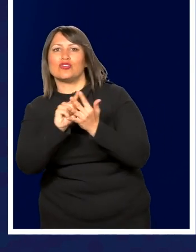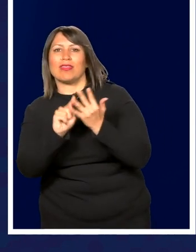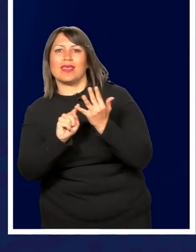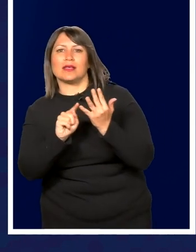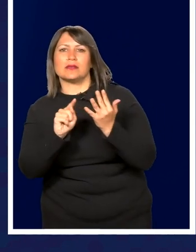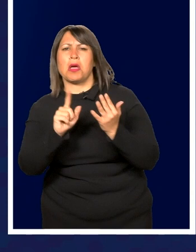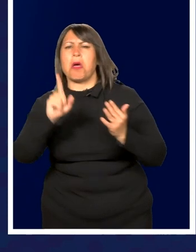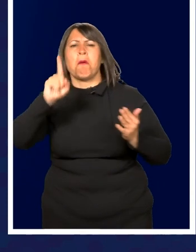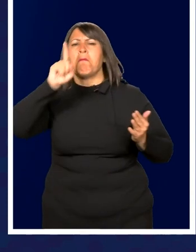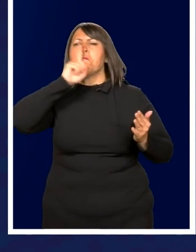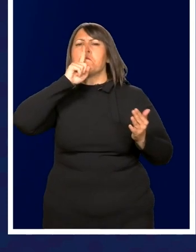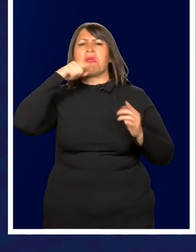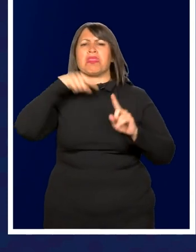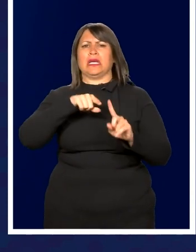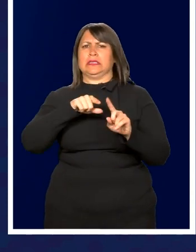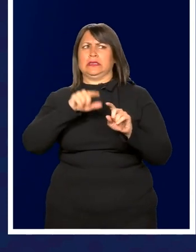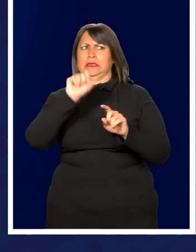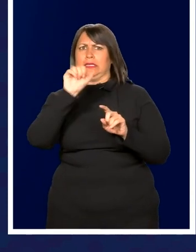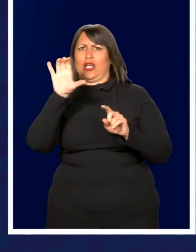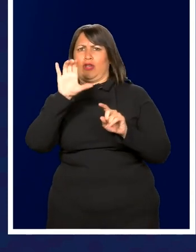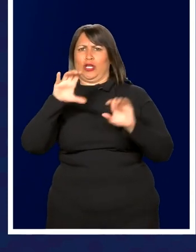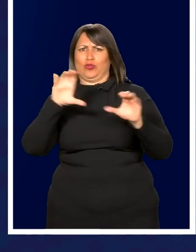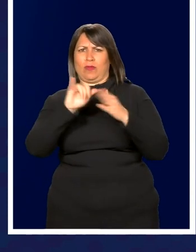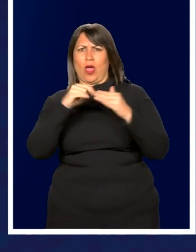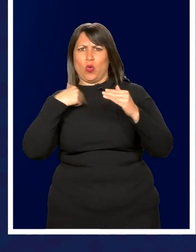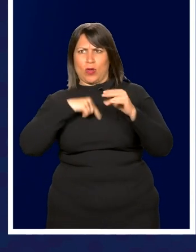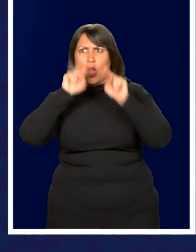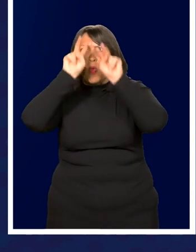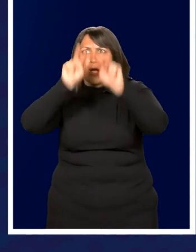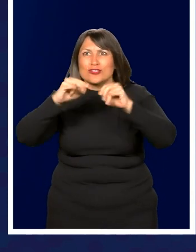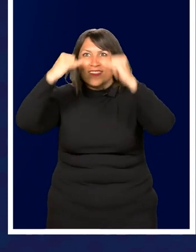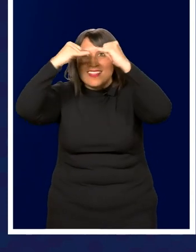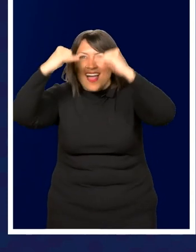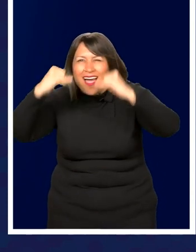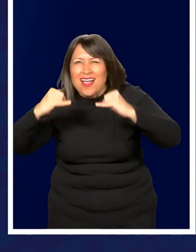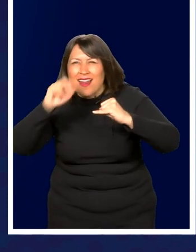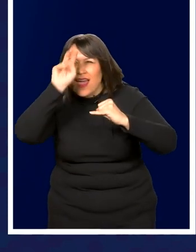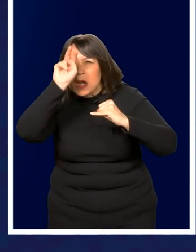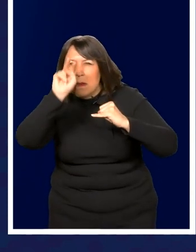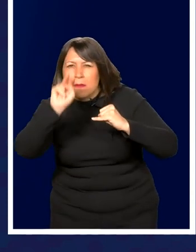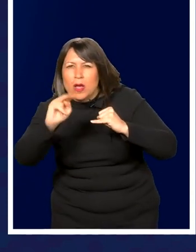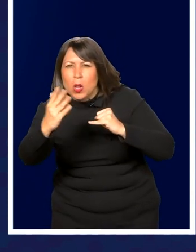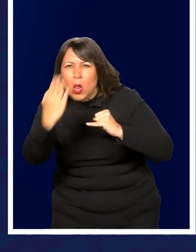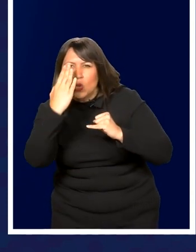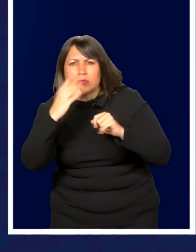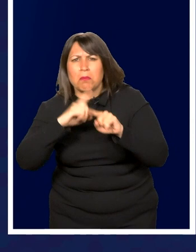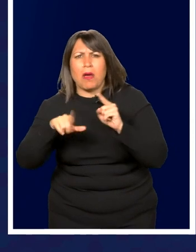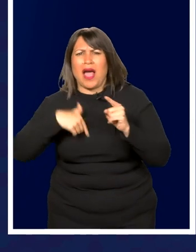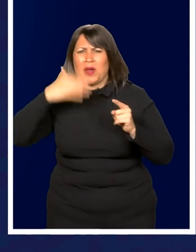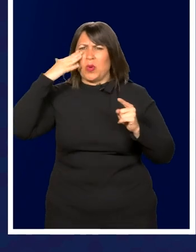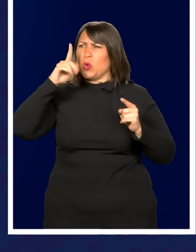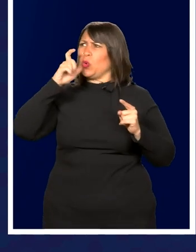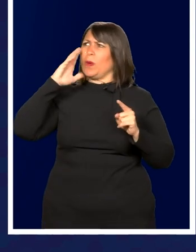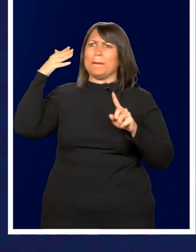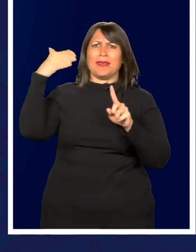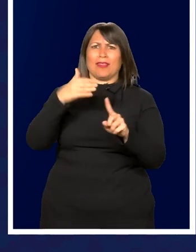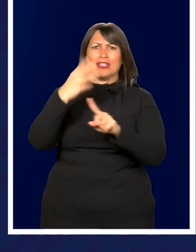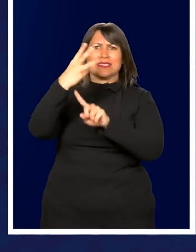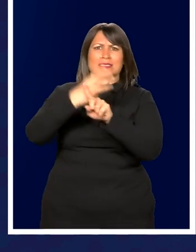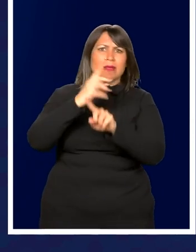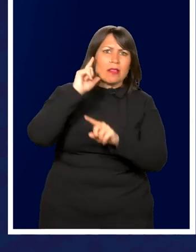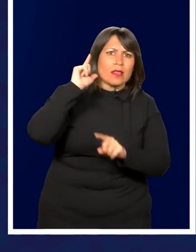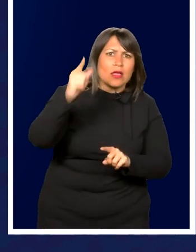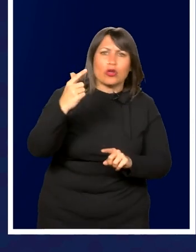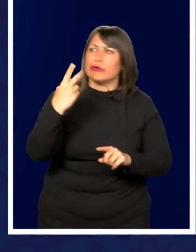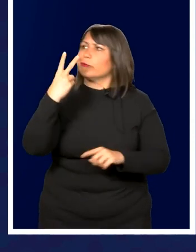or, and not saying that this Secretary is doing it, because we're watching the line item pretty close. But I don't know who's going to be there six months